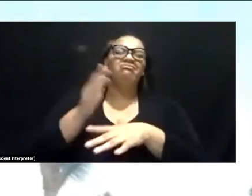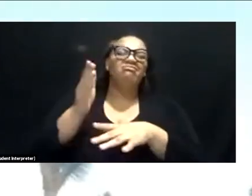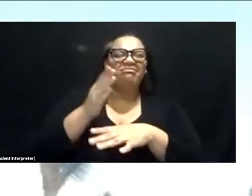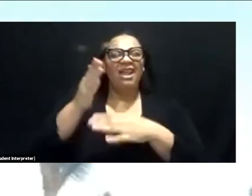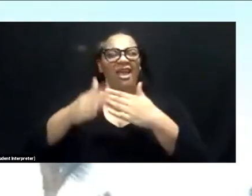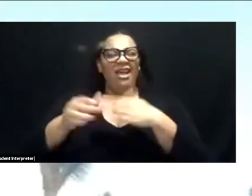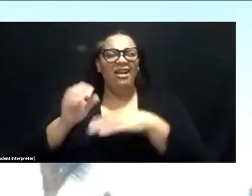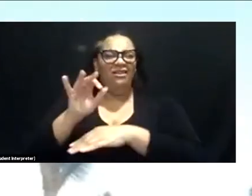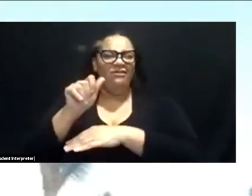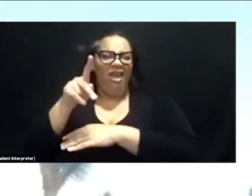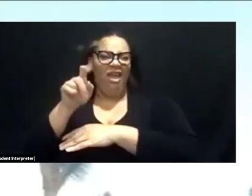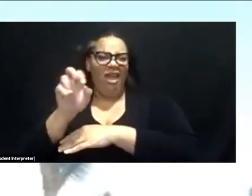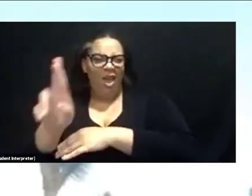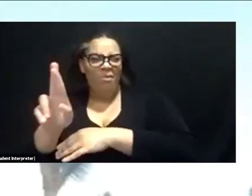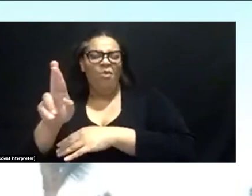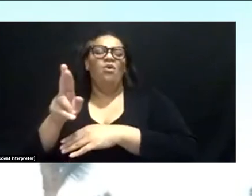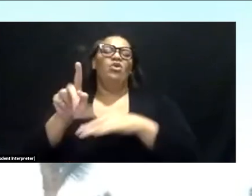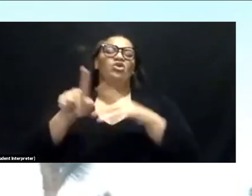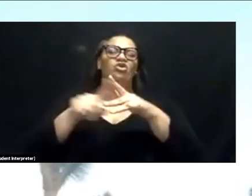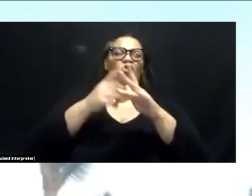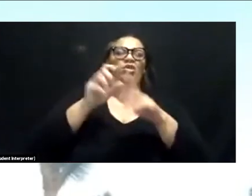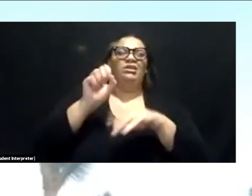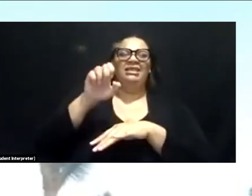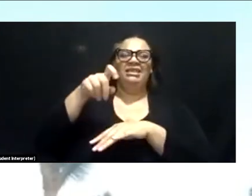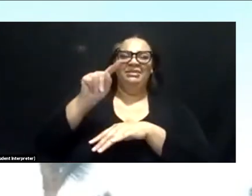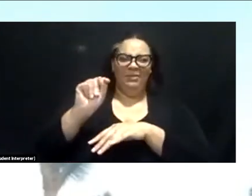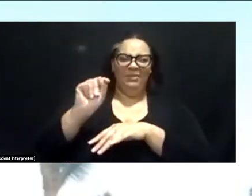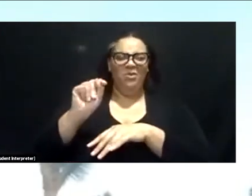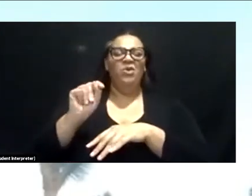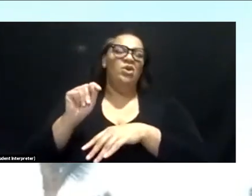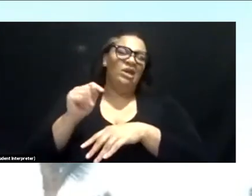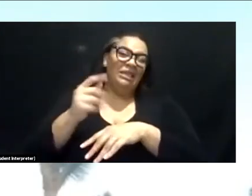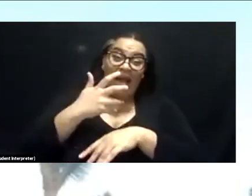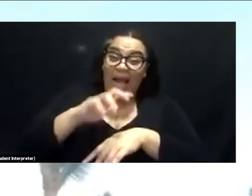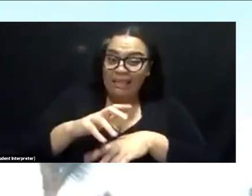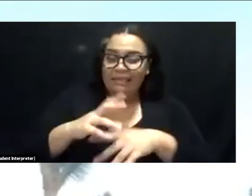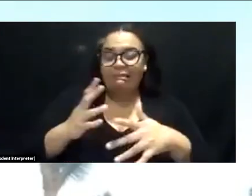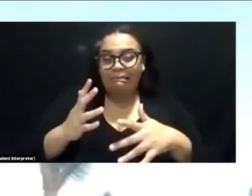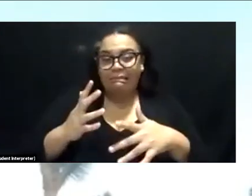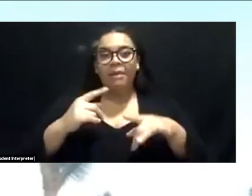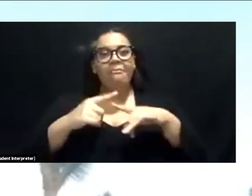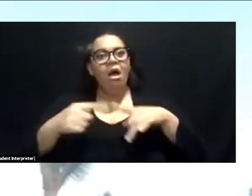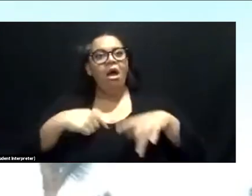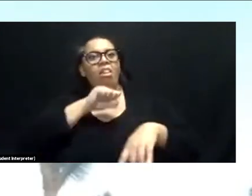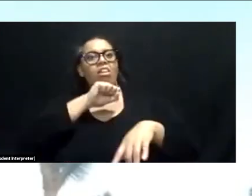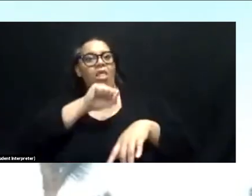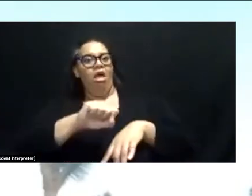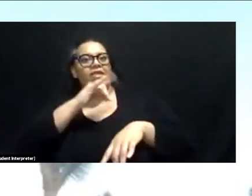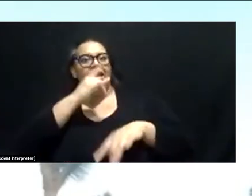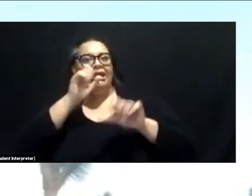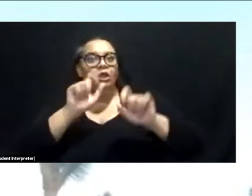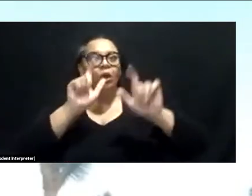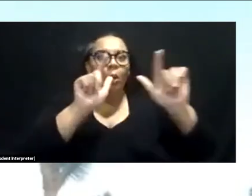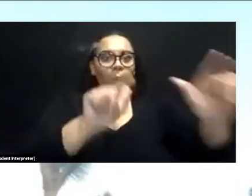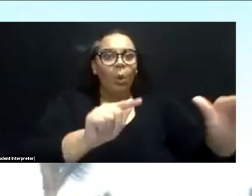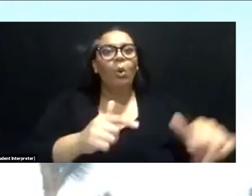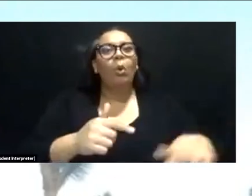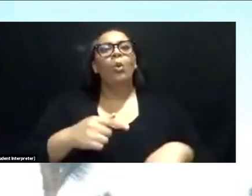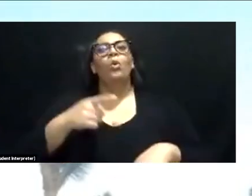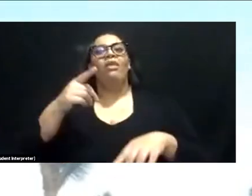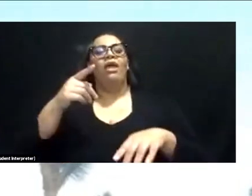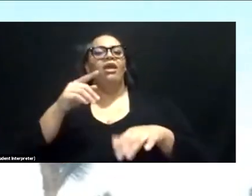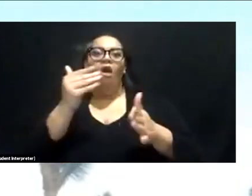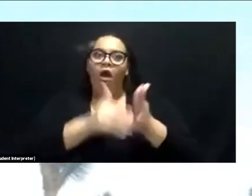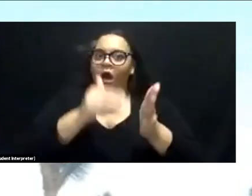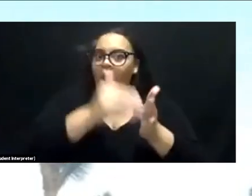to get too hot to really be enjoyable for, for kids. Um, but I love that, you know, kids are able to get outside. They often like, we'll get off the bus. They come